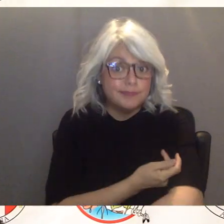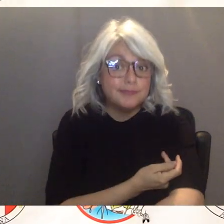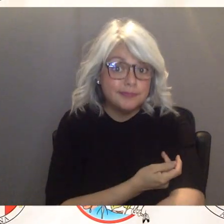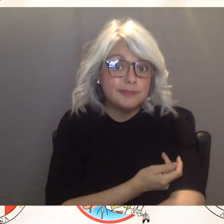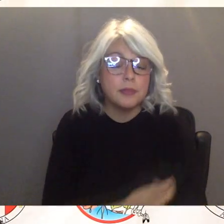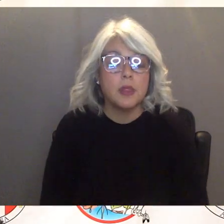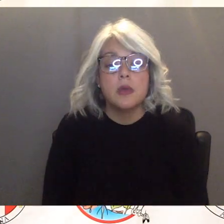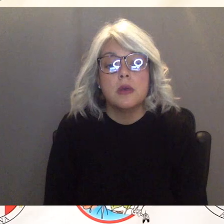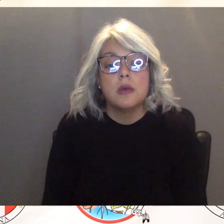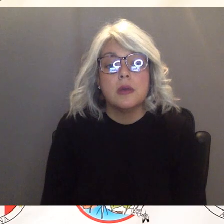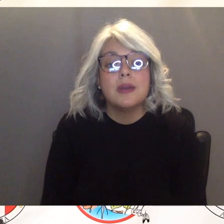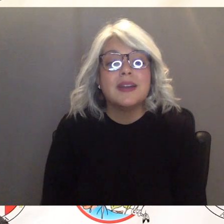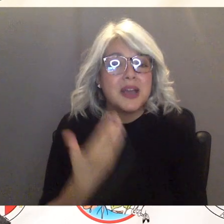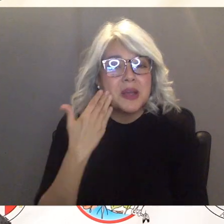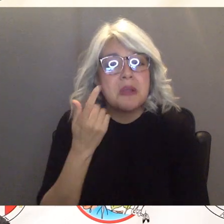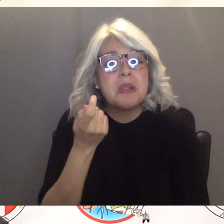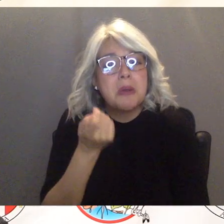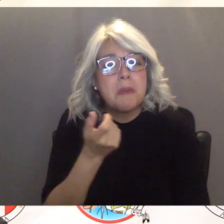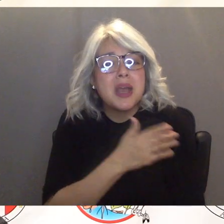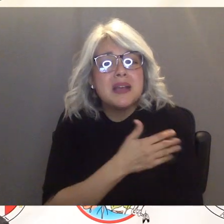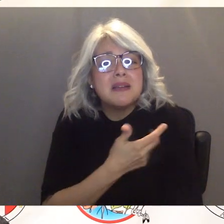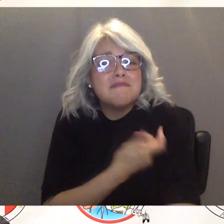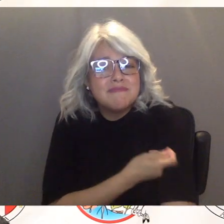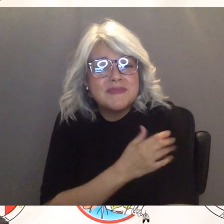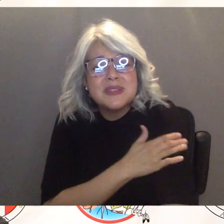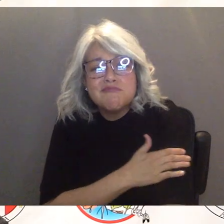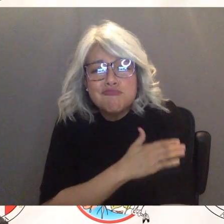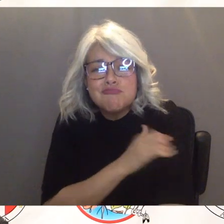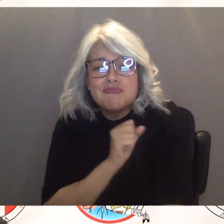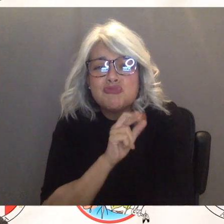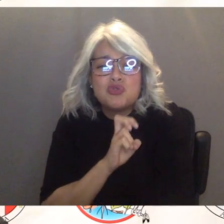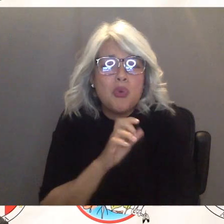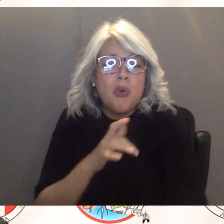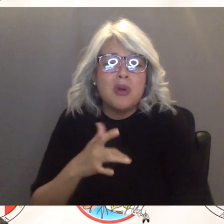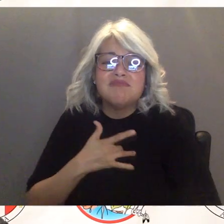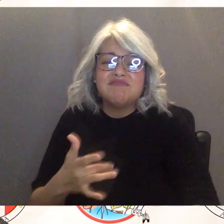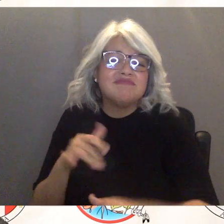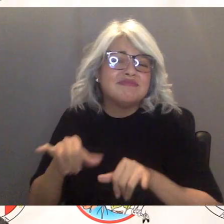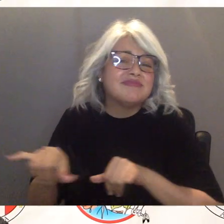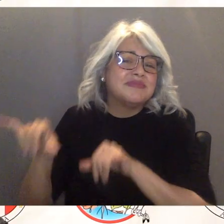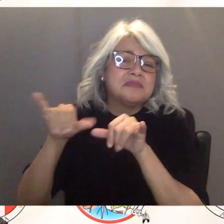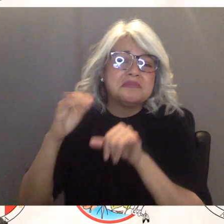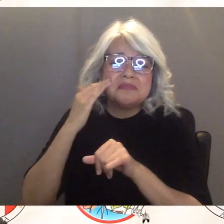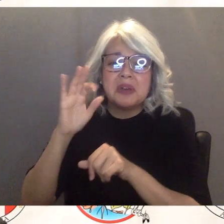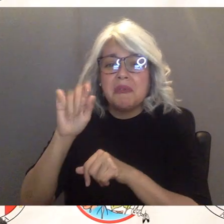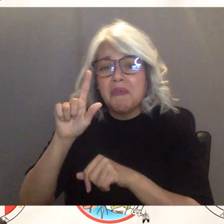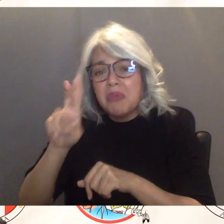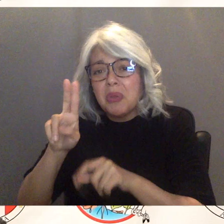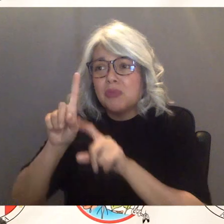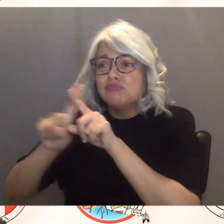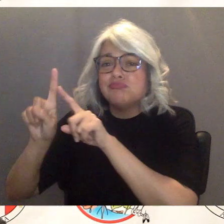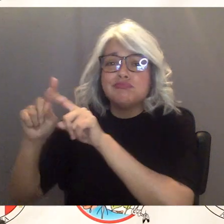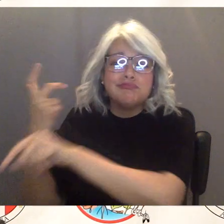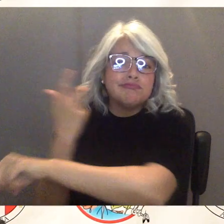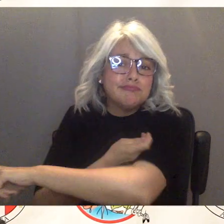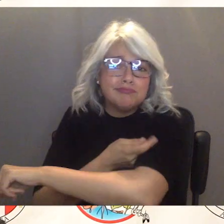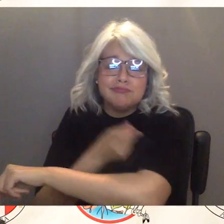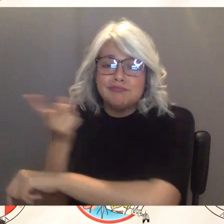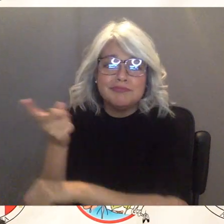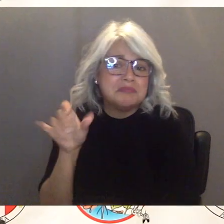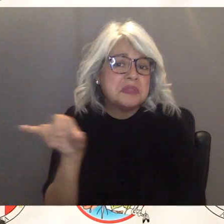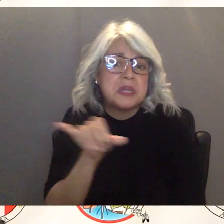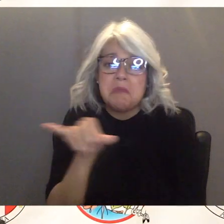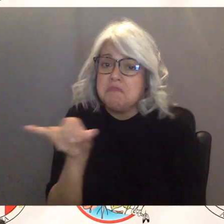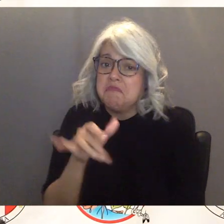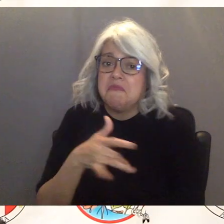usual soreness and in the arm that you know are no different than than what i have experienced with the flu shot